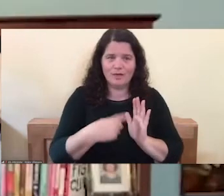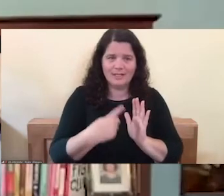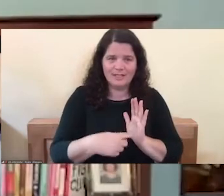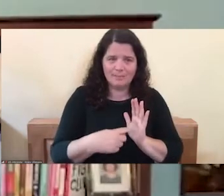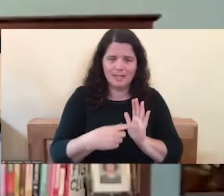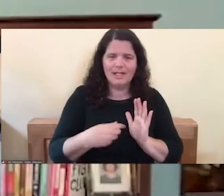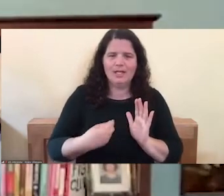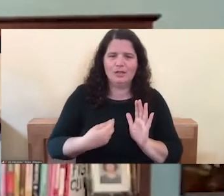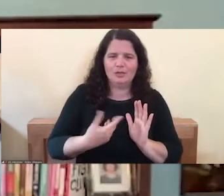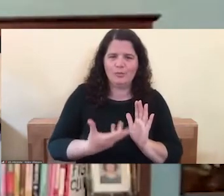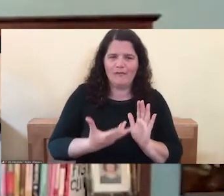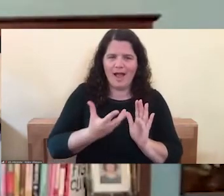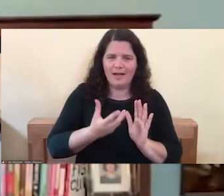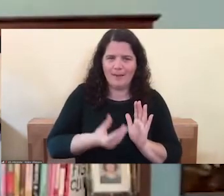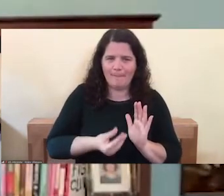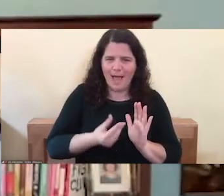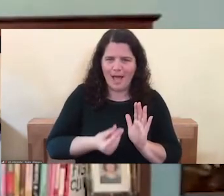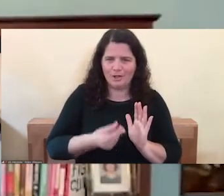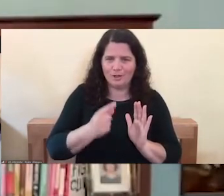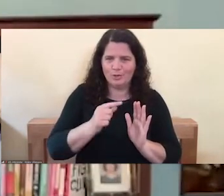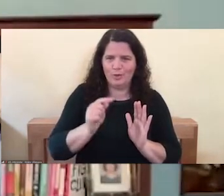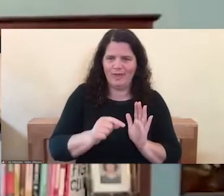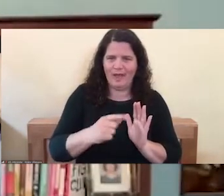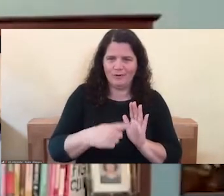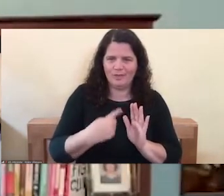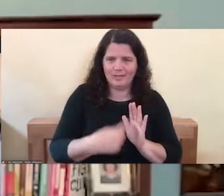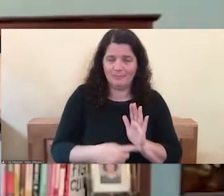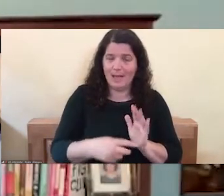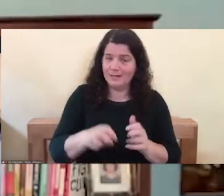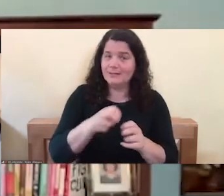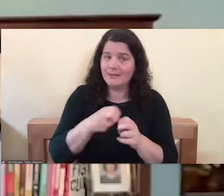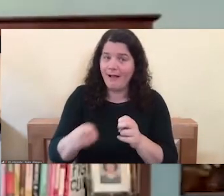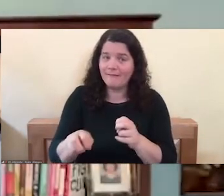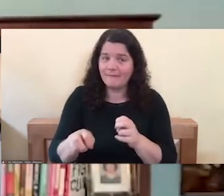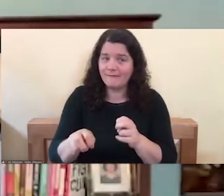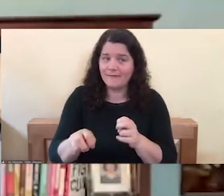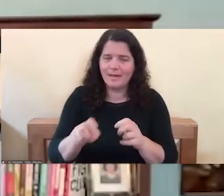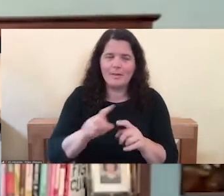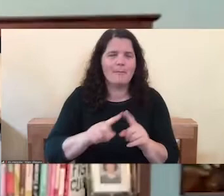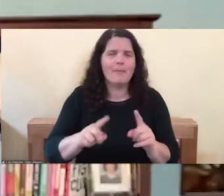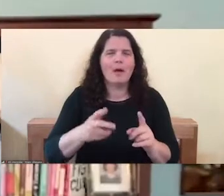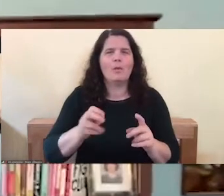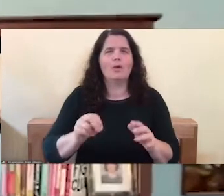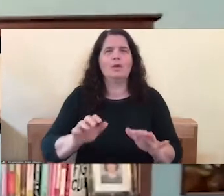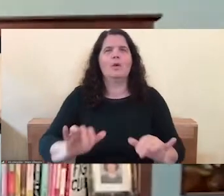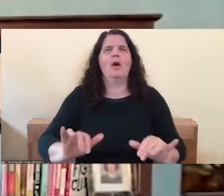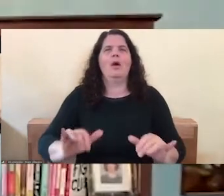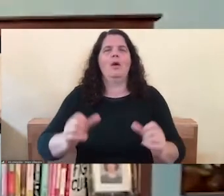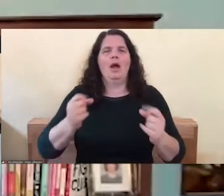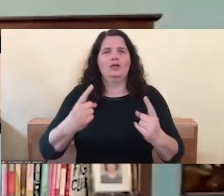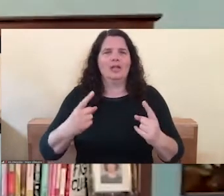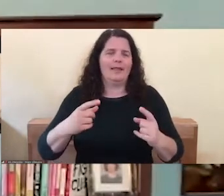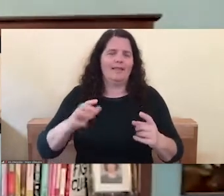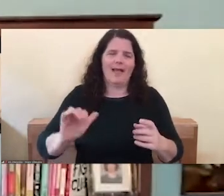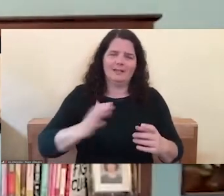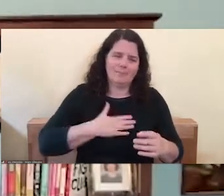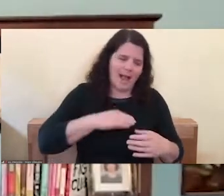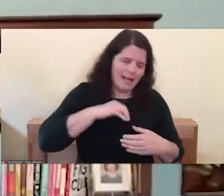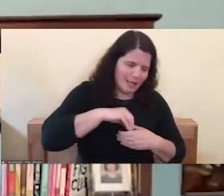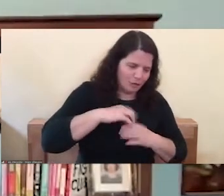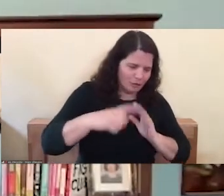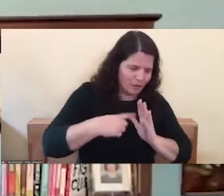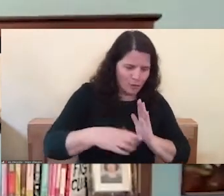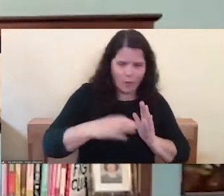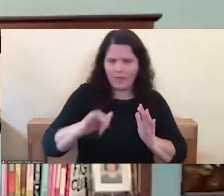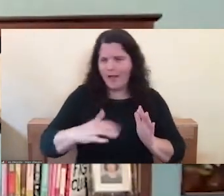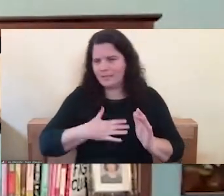And it is difficult, but once you understand whether it's my bulldog, whether it's an inner critic, whether it's whatever it is, that